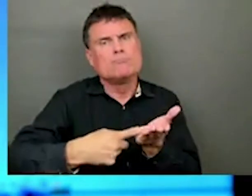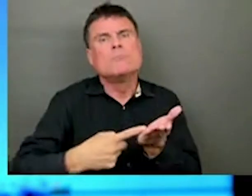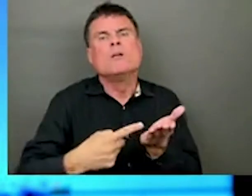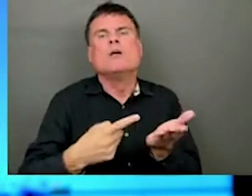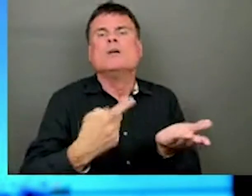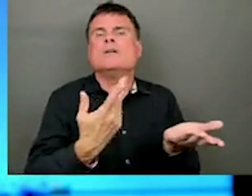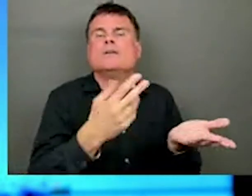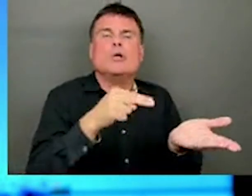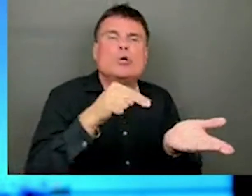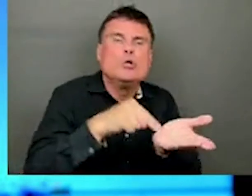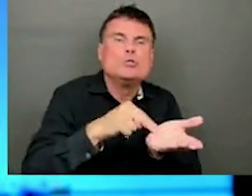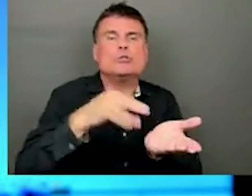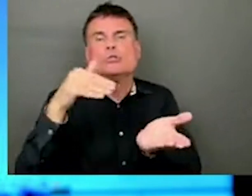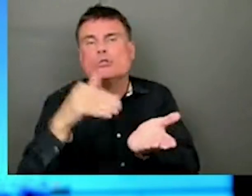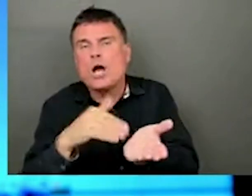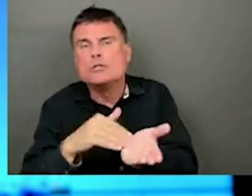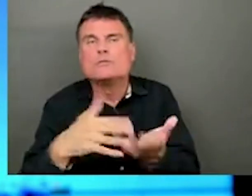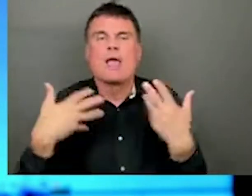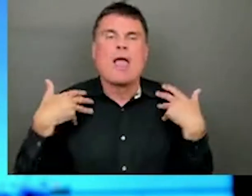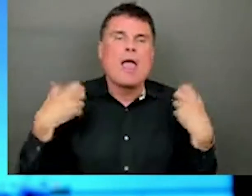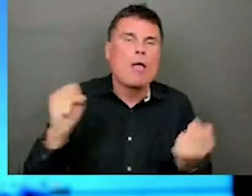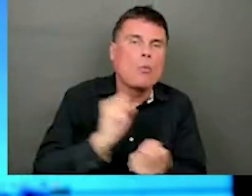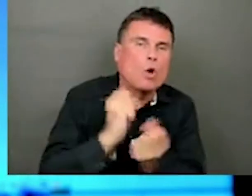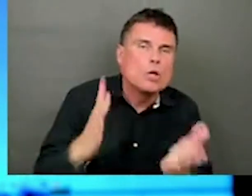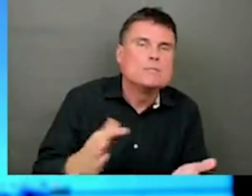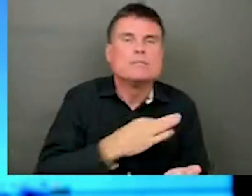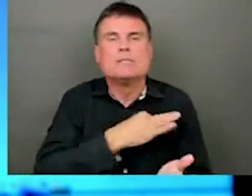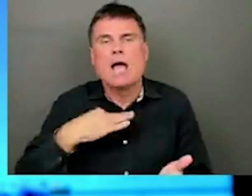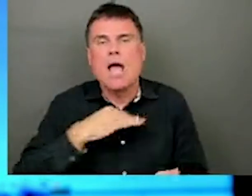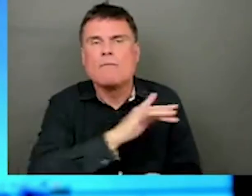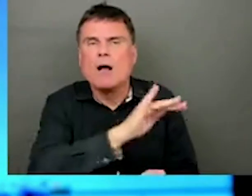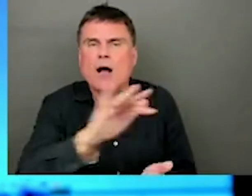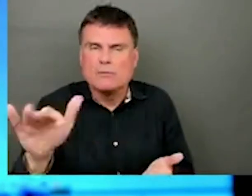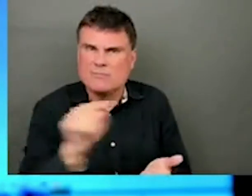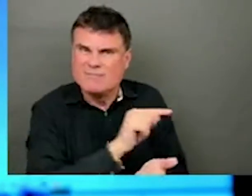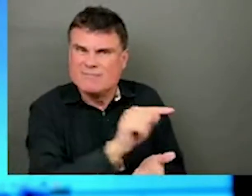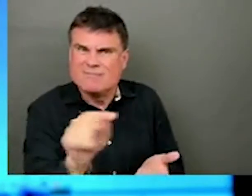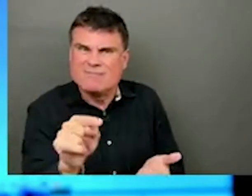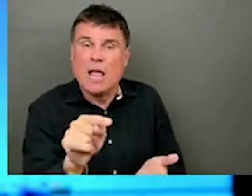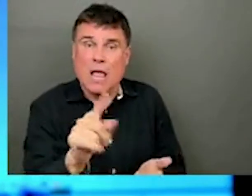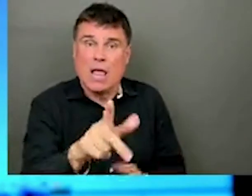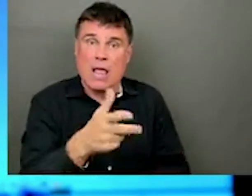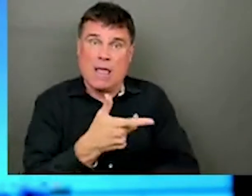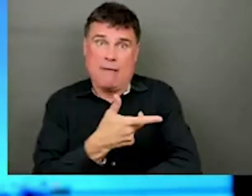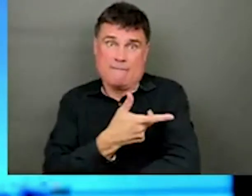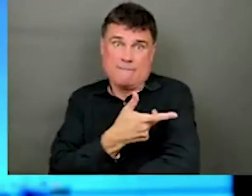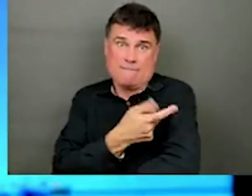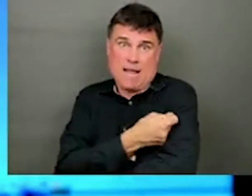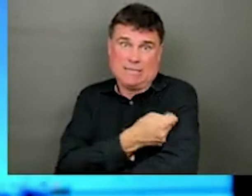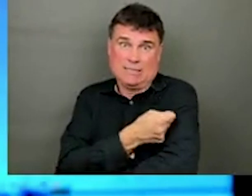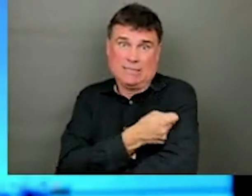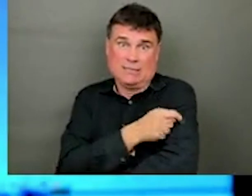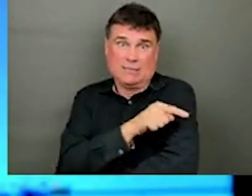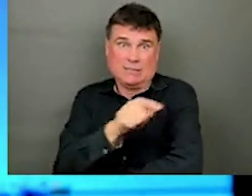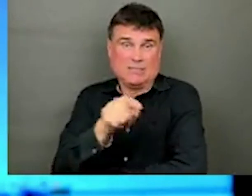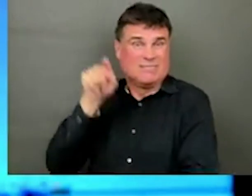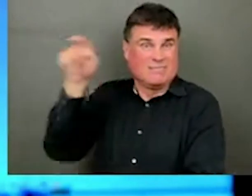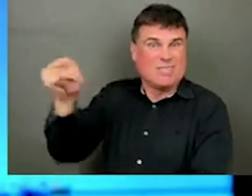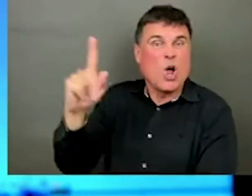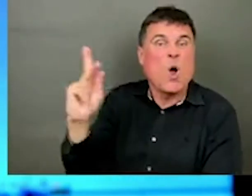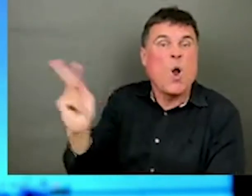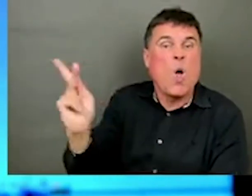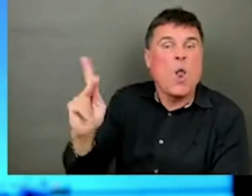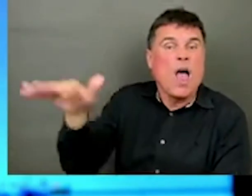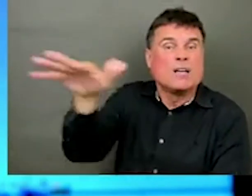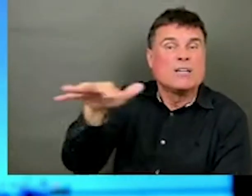had been planning to ask you what the vaccination rates are at Kelowna General Hospital, because the other day you said that surgical postponements were due to staff being